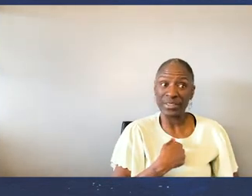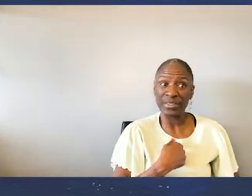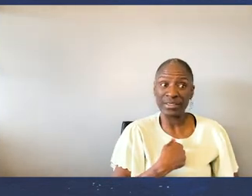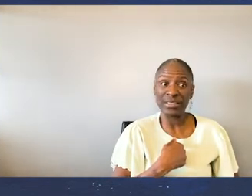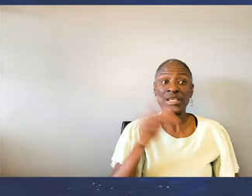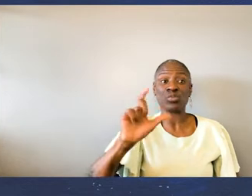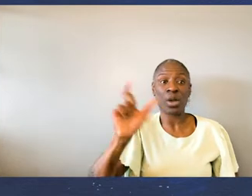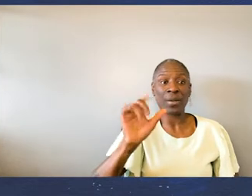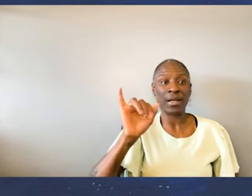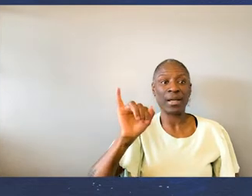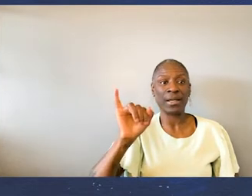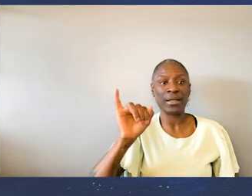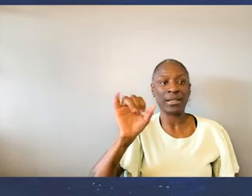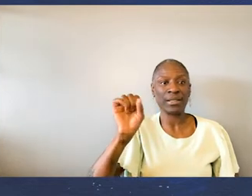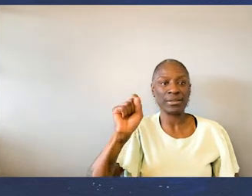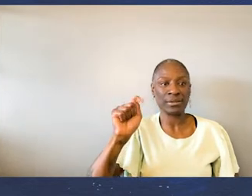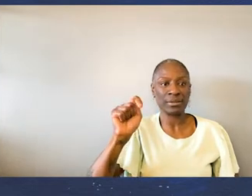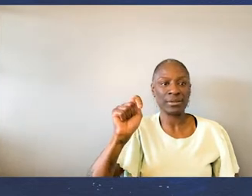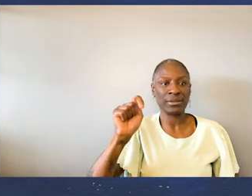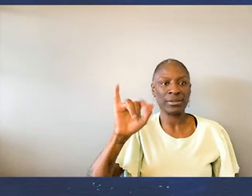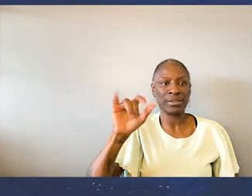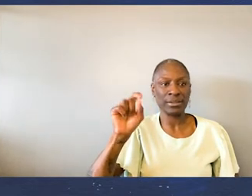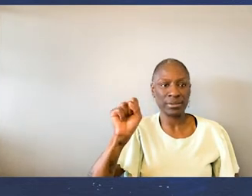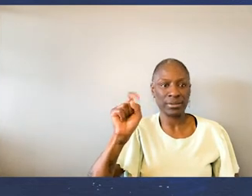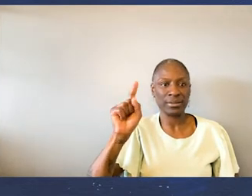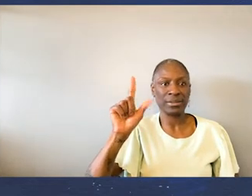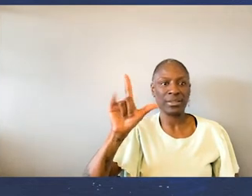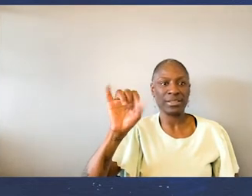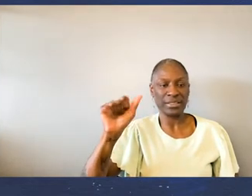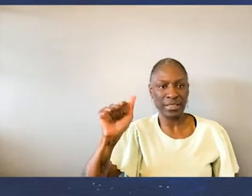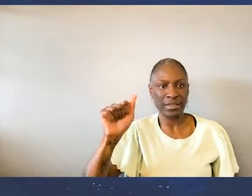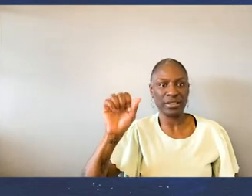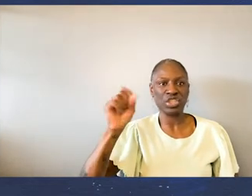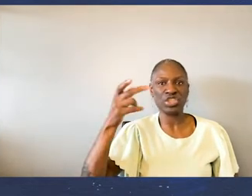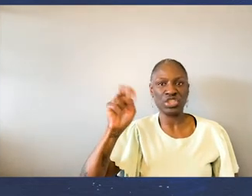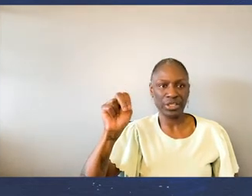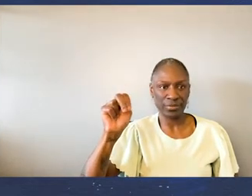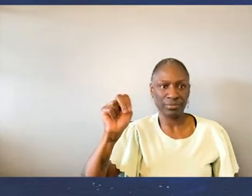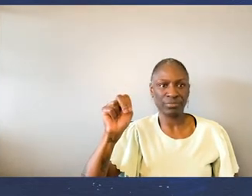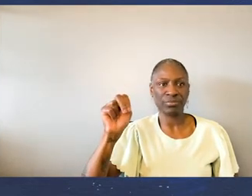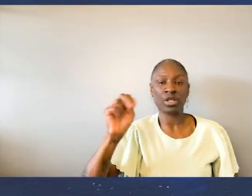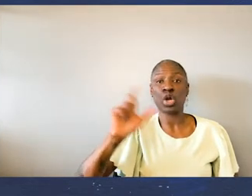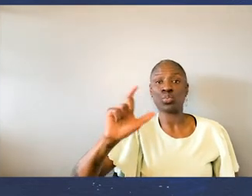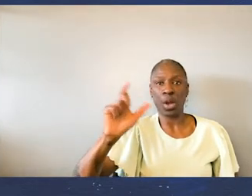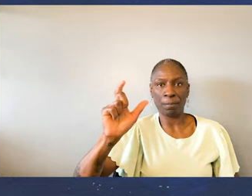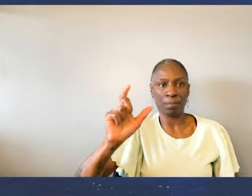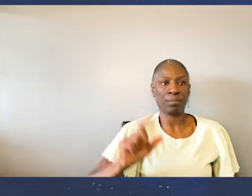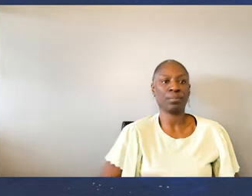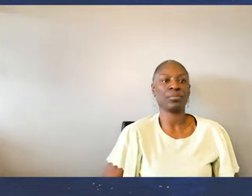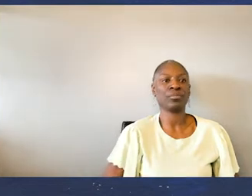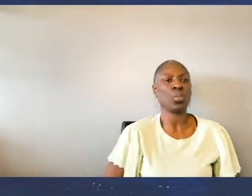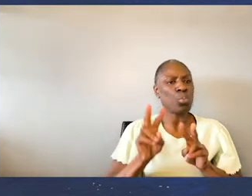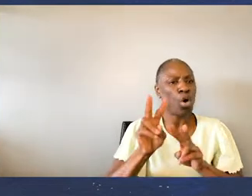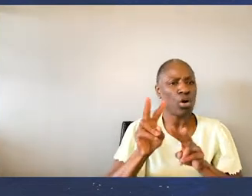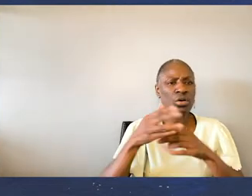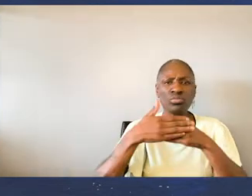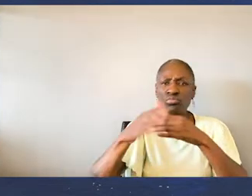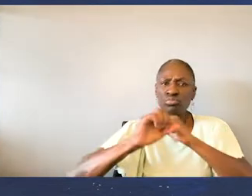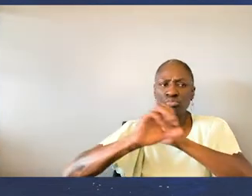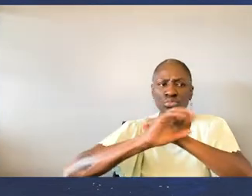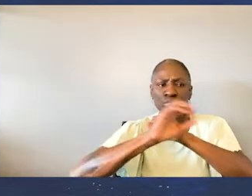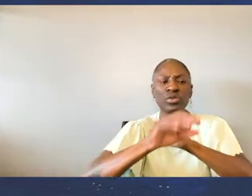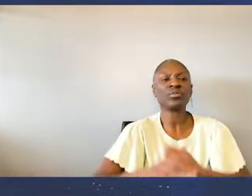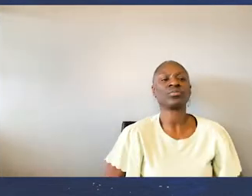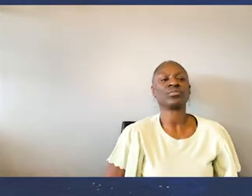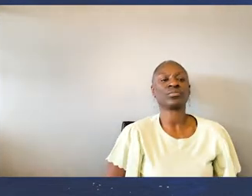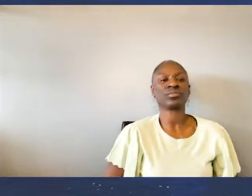itslisashen on Instagram. And please make sure to check out the rest of the No Body Left Behind campaign as we advocate for the rights